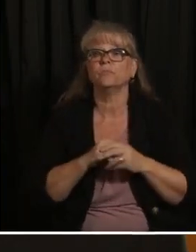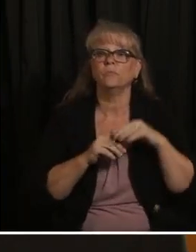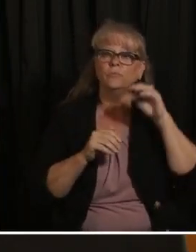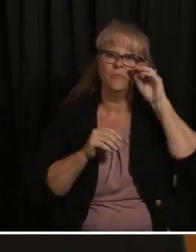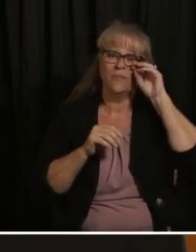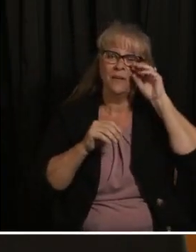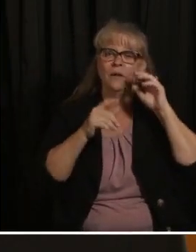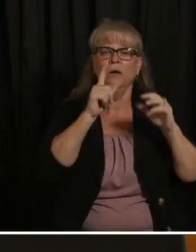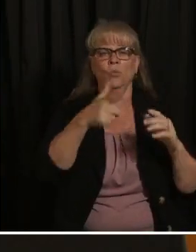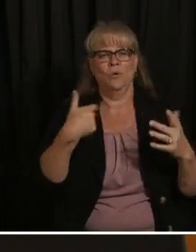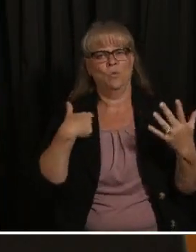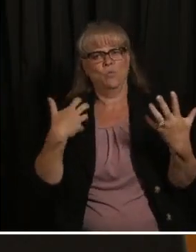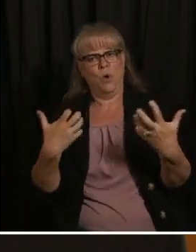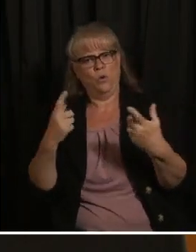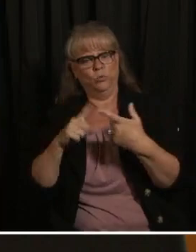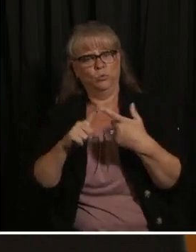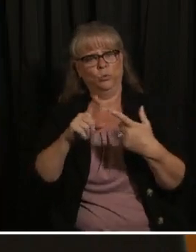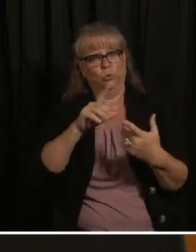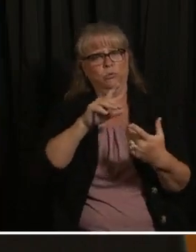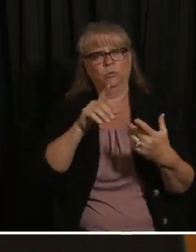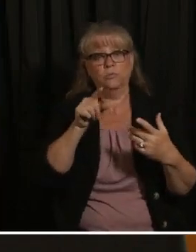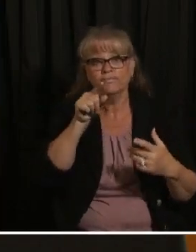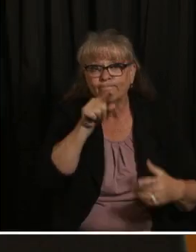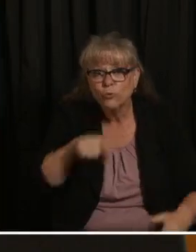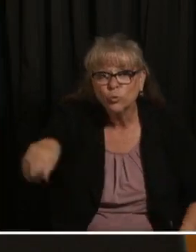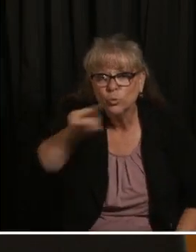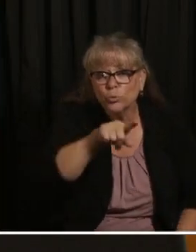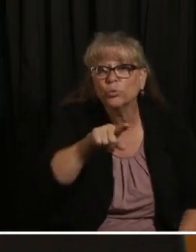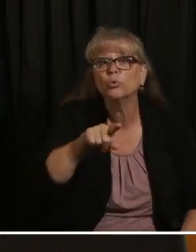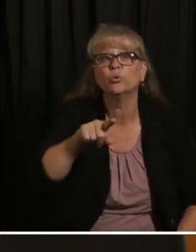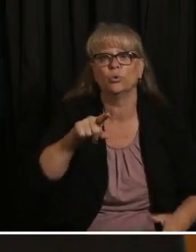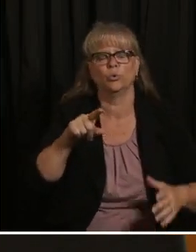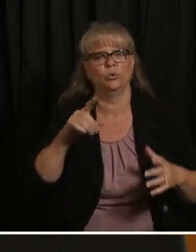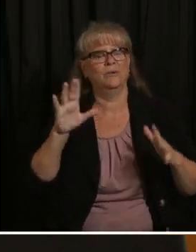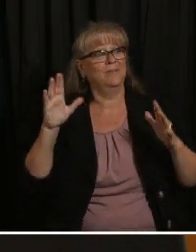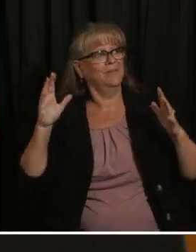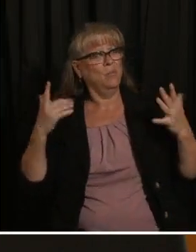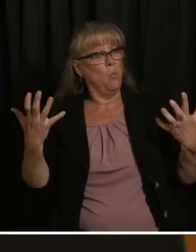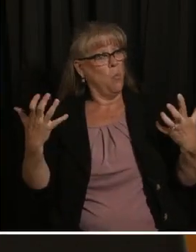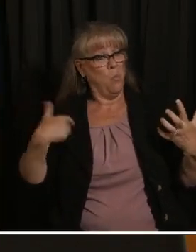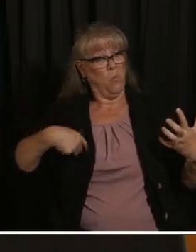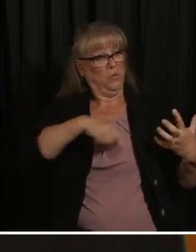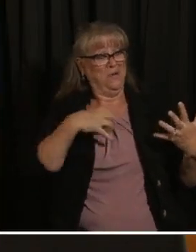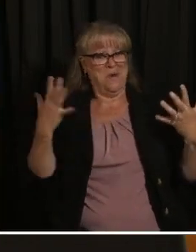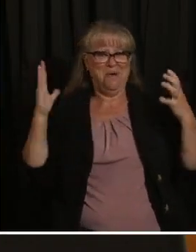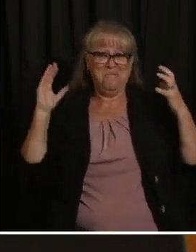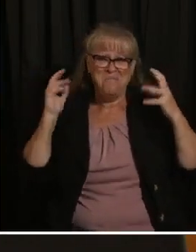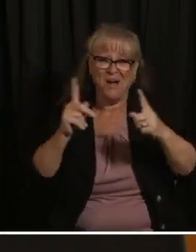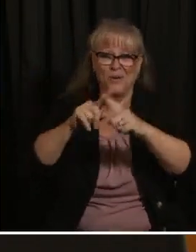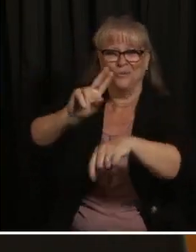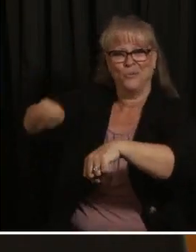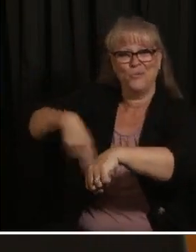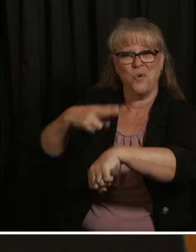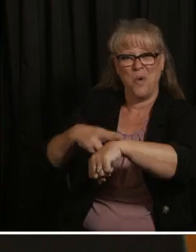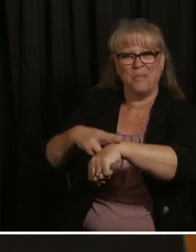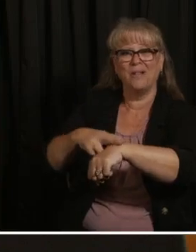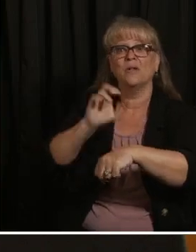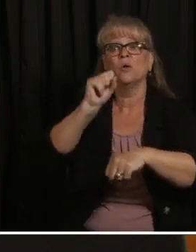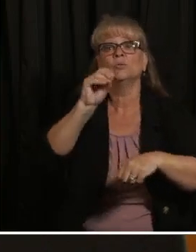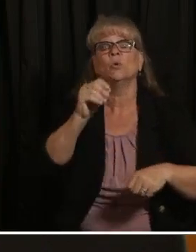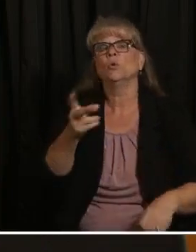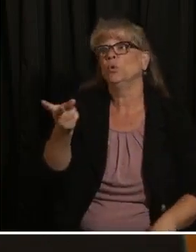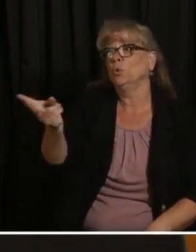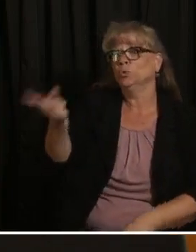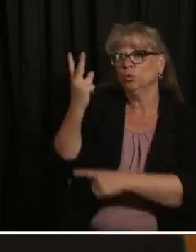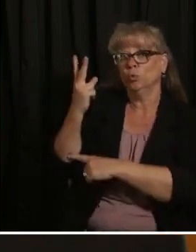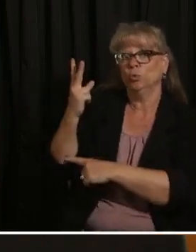resuming for the sake of convenience not necessity and so we do have two that are out of state and we'll be zooming and the three that are in state